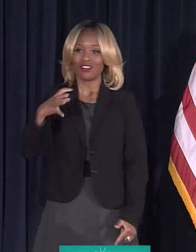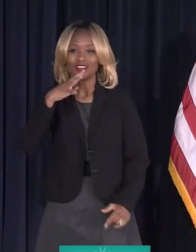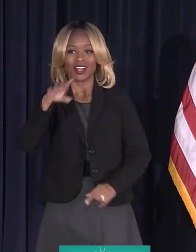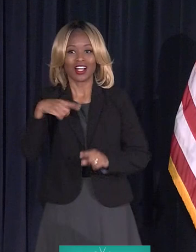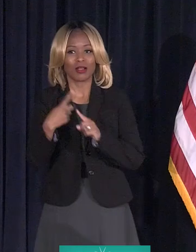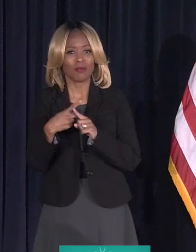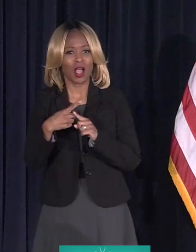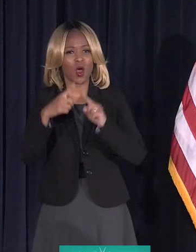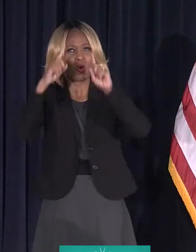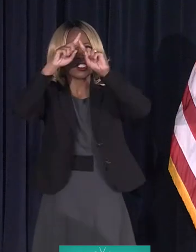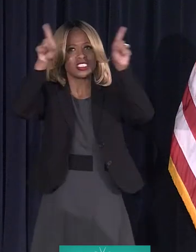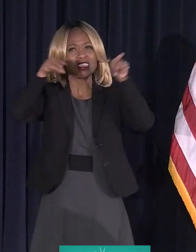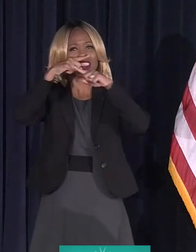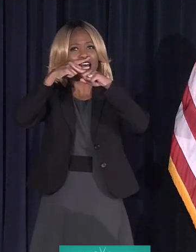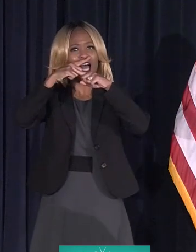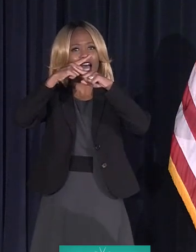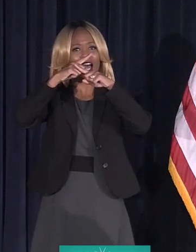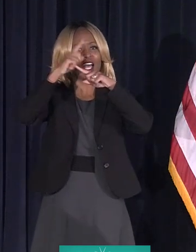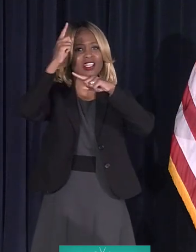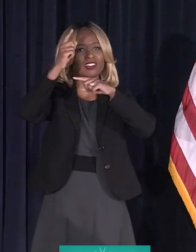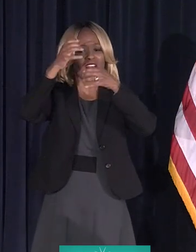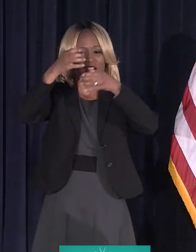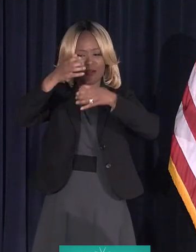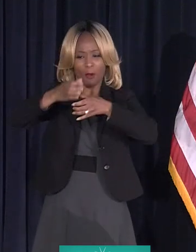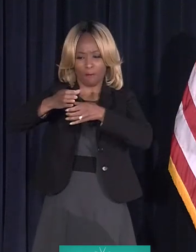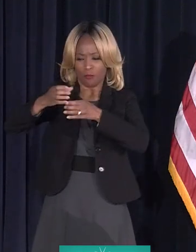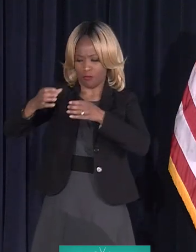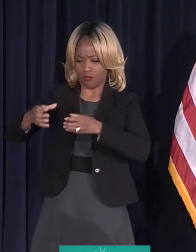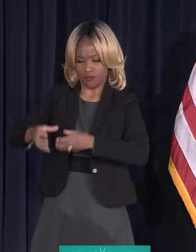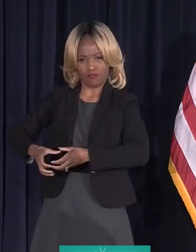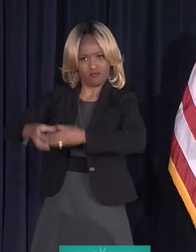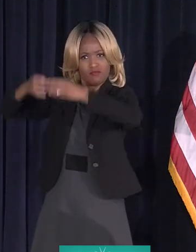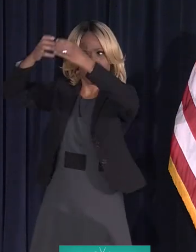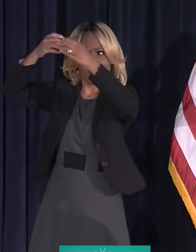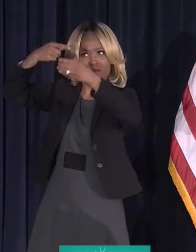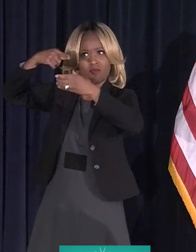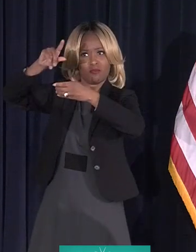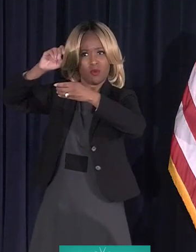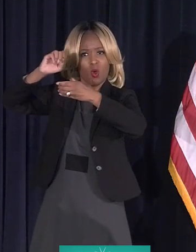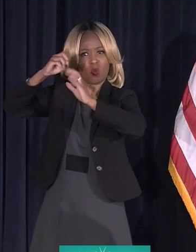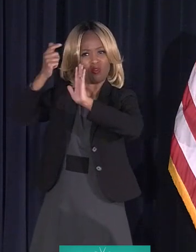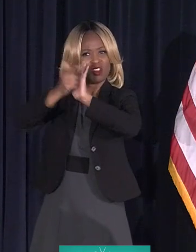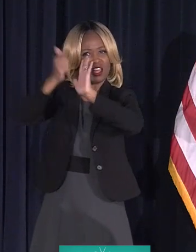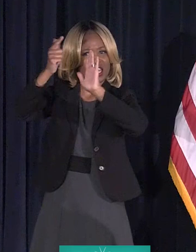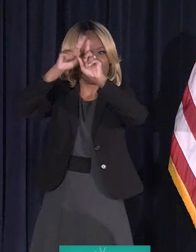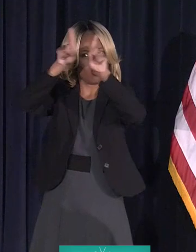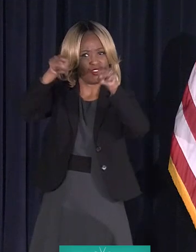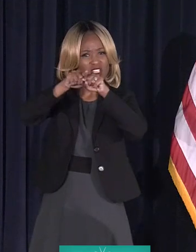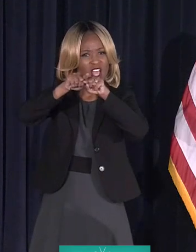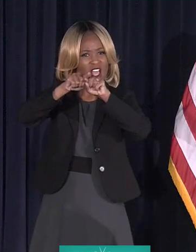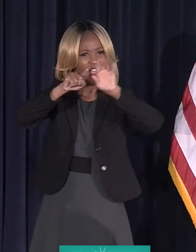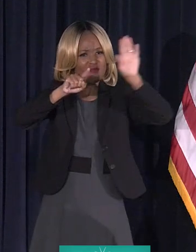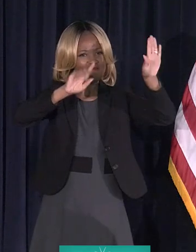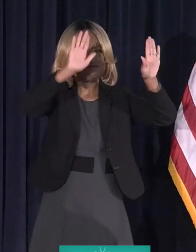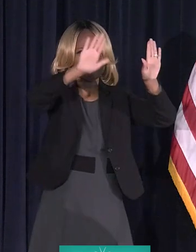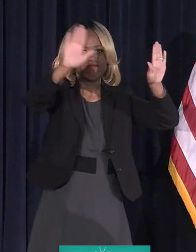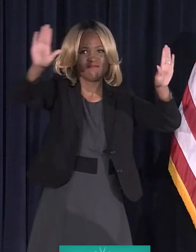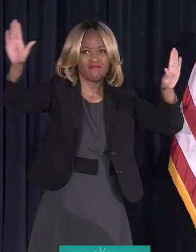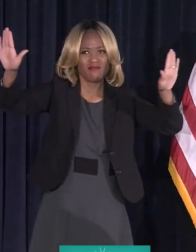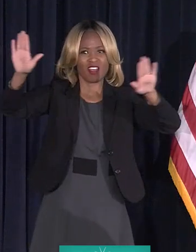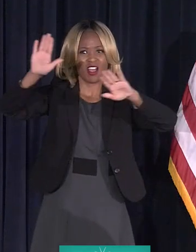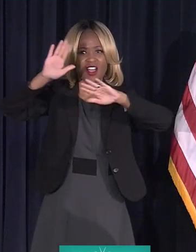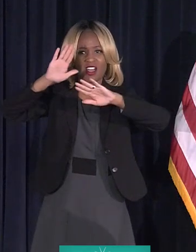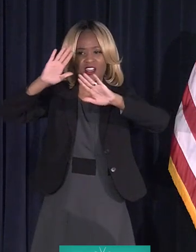signs that's on these polls, those illegal signs that's all over the